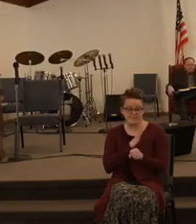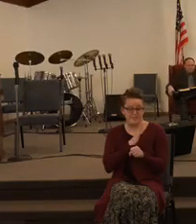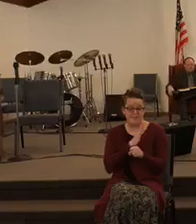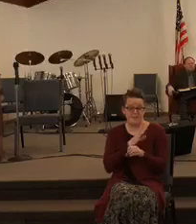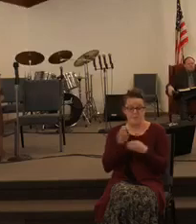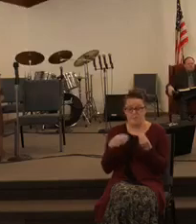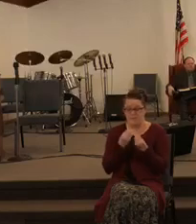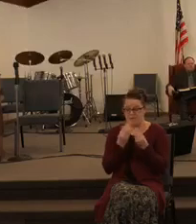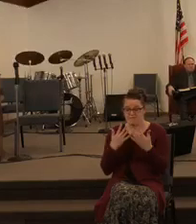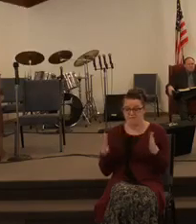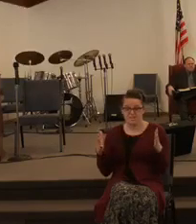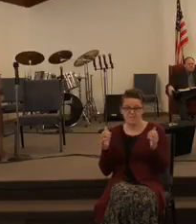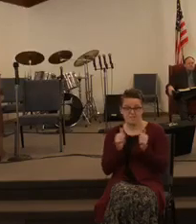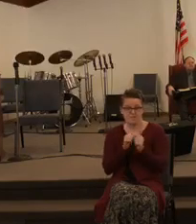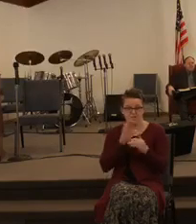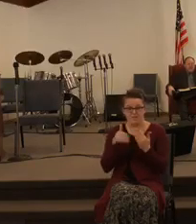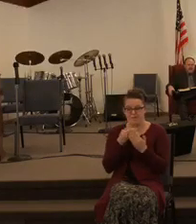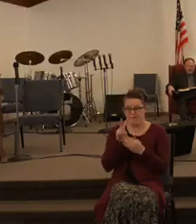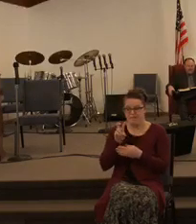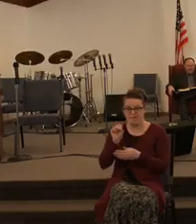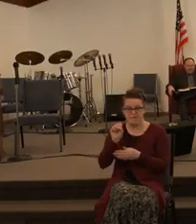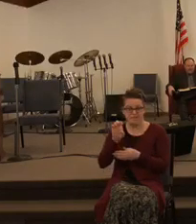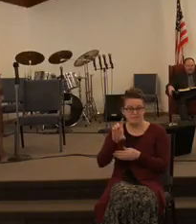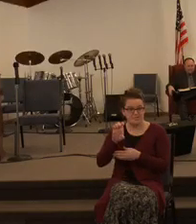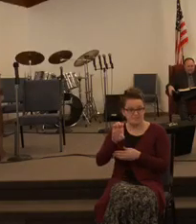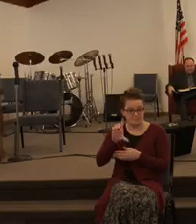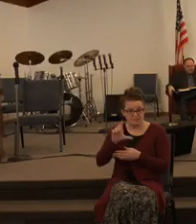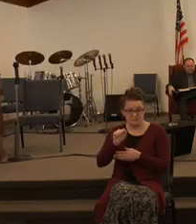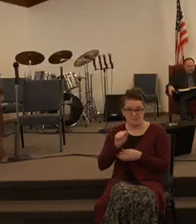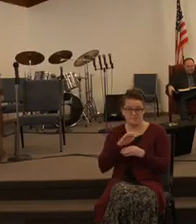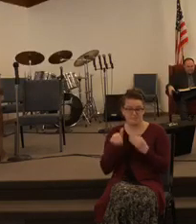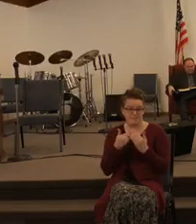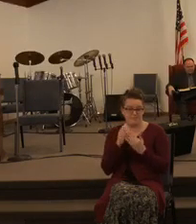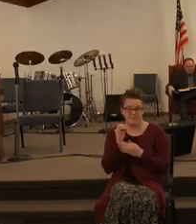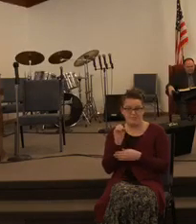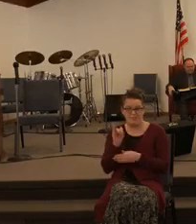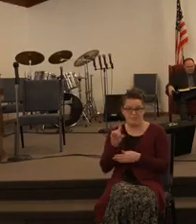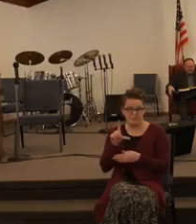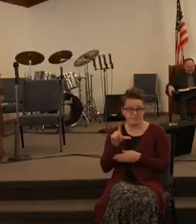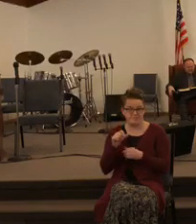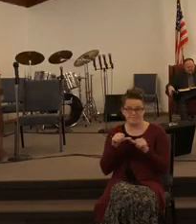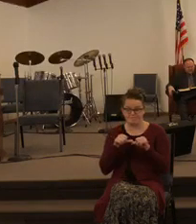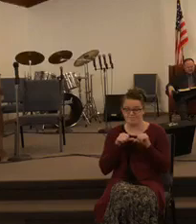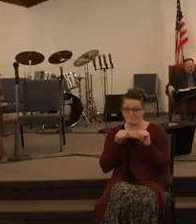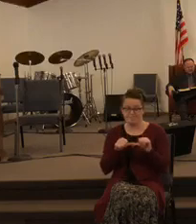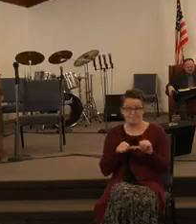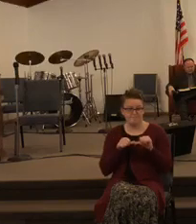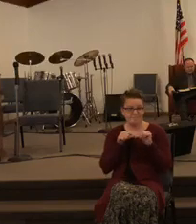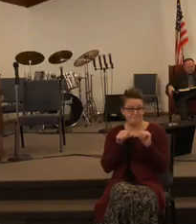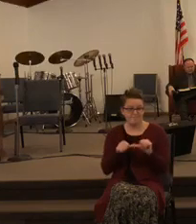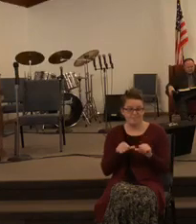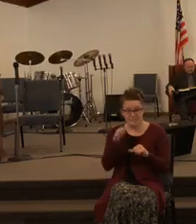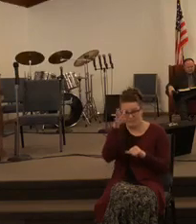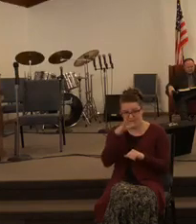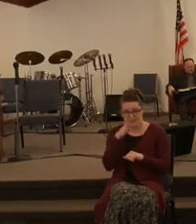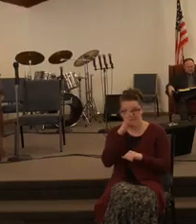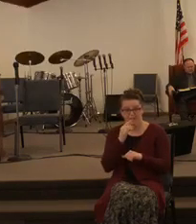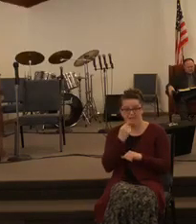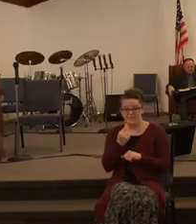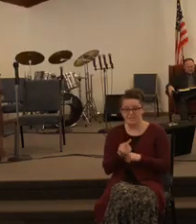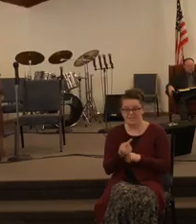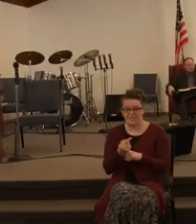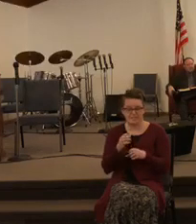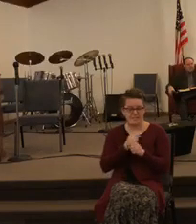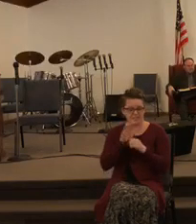fill the Bible says the oil stayed he said now you go and take all that